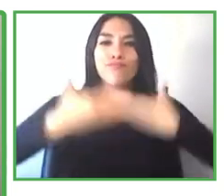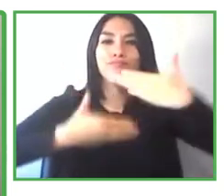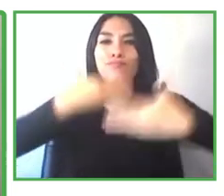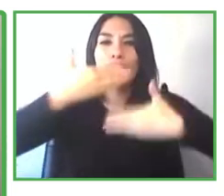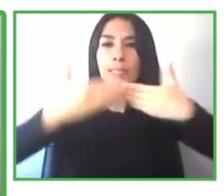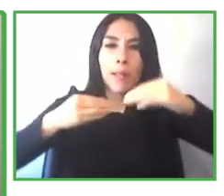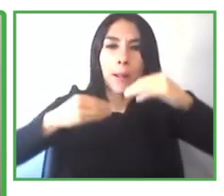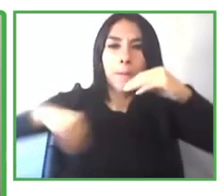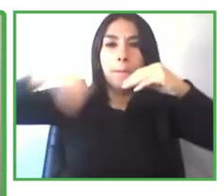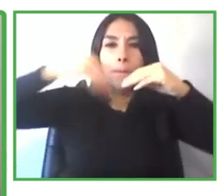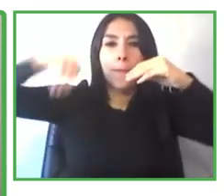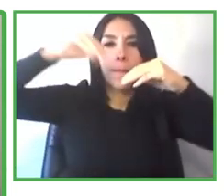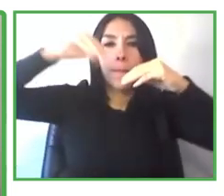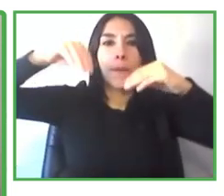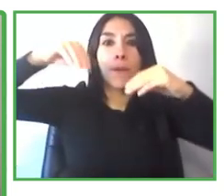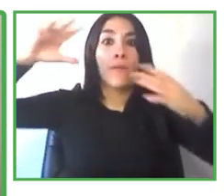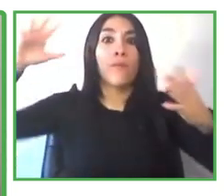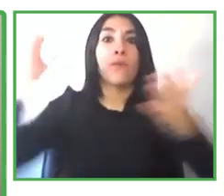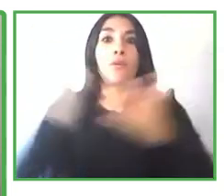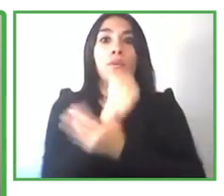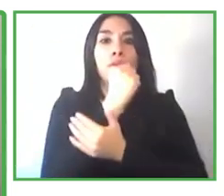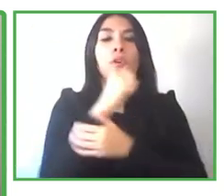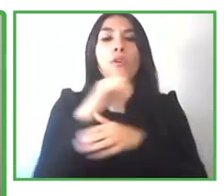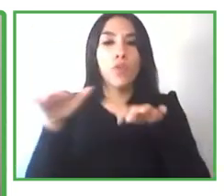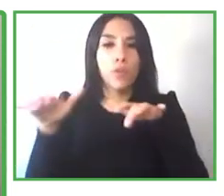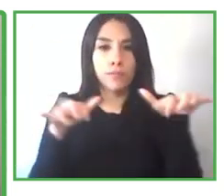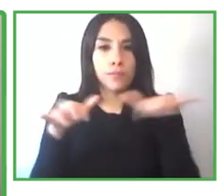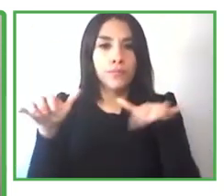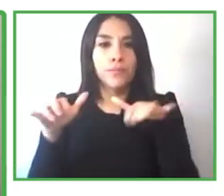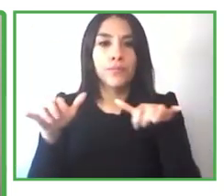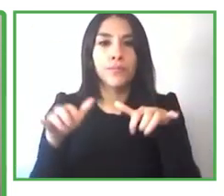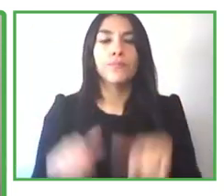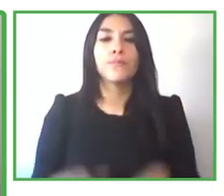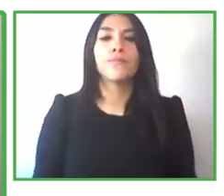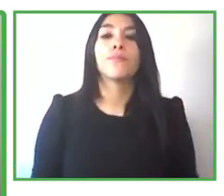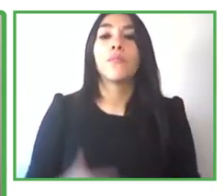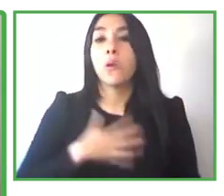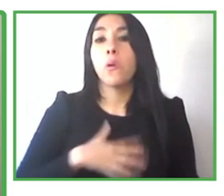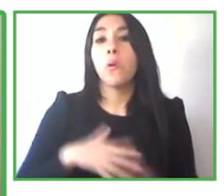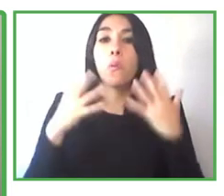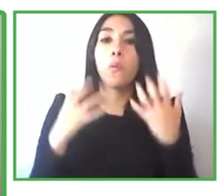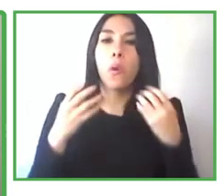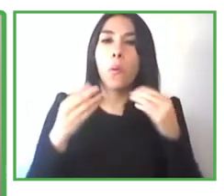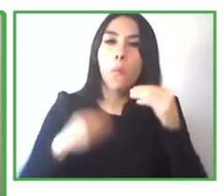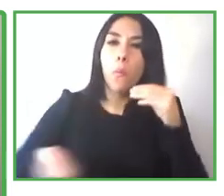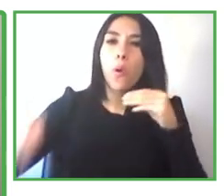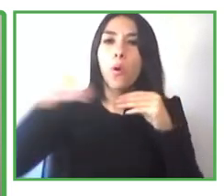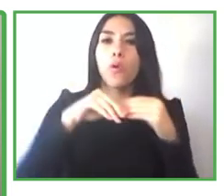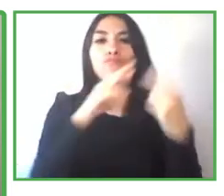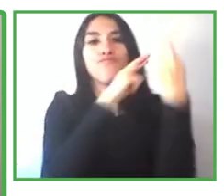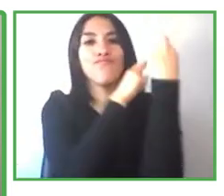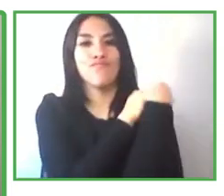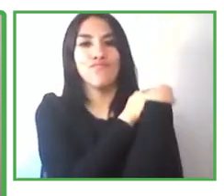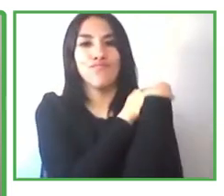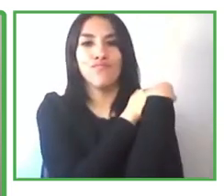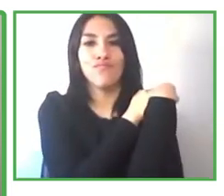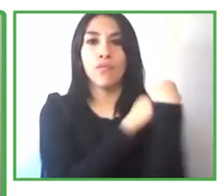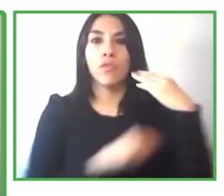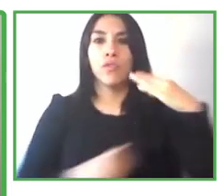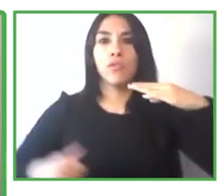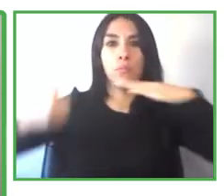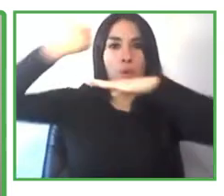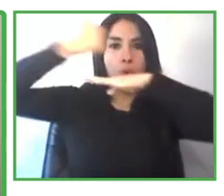up and try to get more responsibility with anyway fantastic and then a final word from you what would you say to any